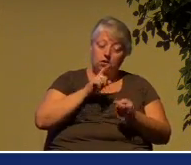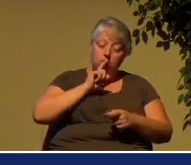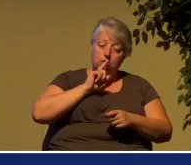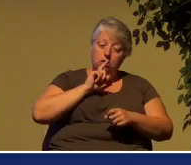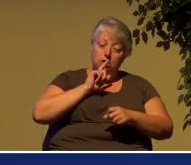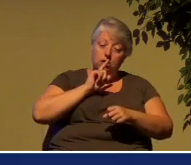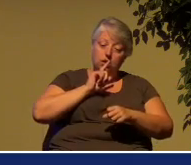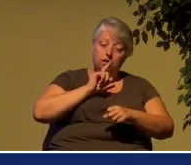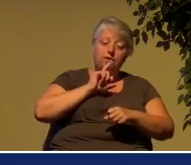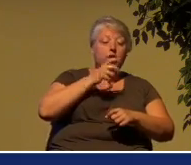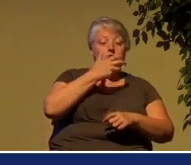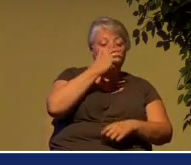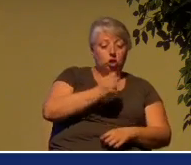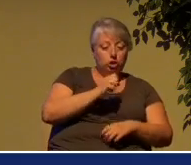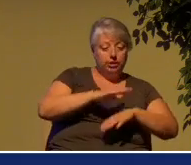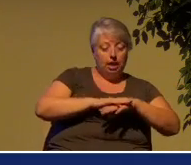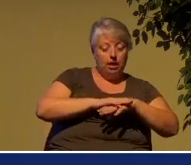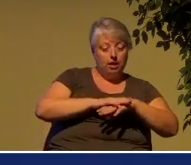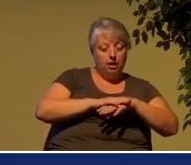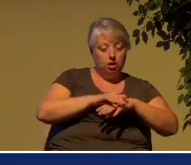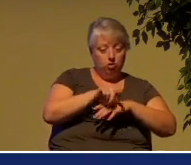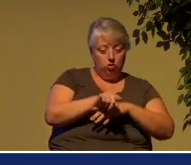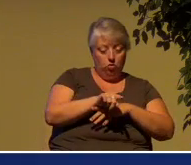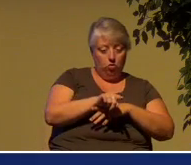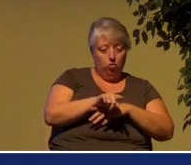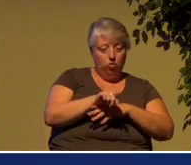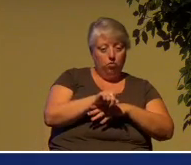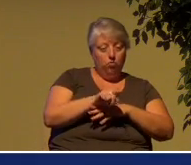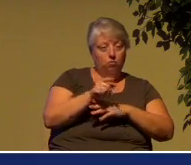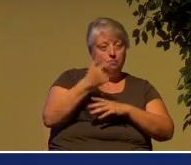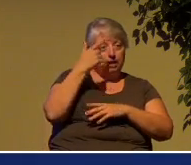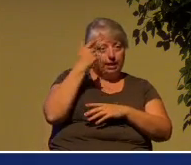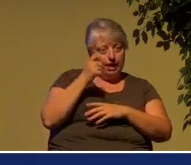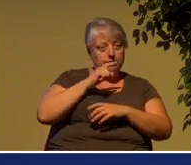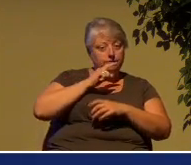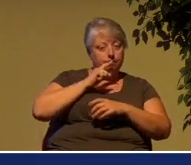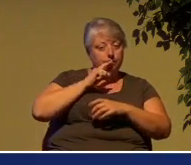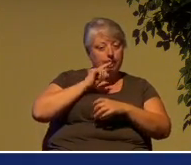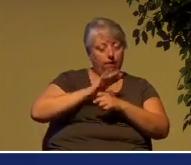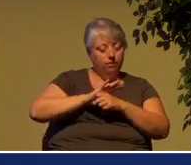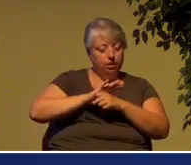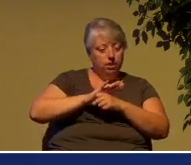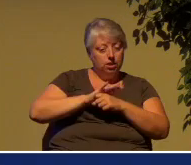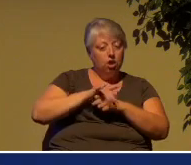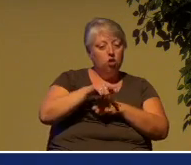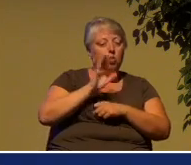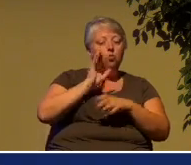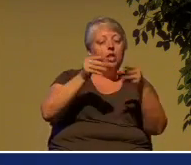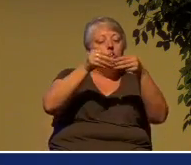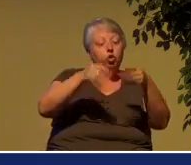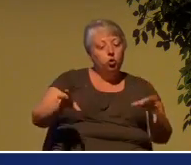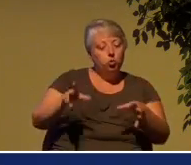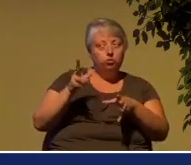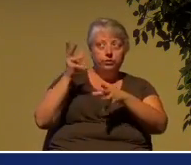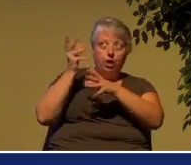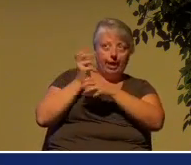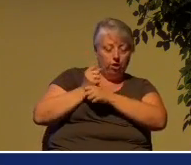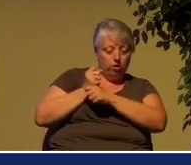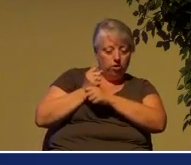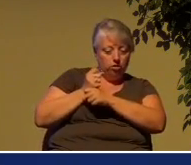the curse of the covenant would come upon them, and they would lose their inheritance. Well, you know this story. They sinned